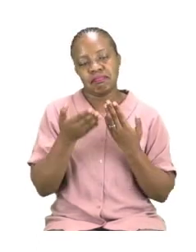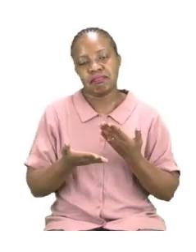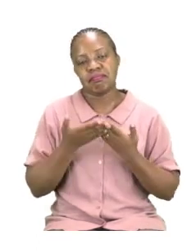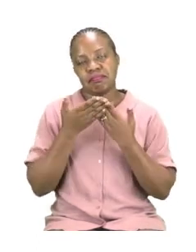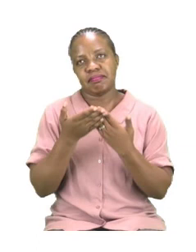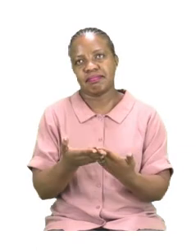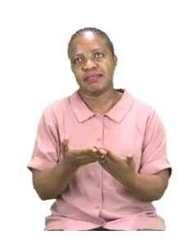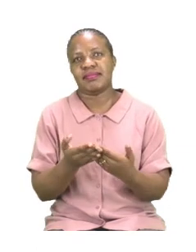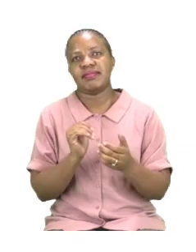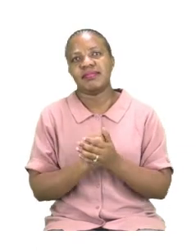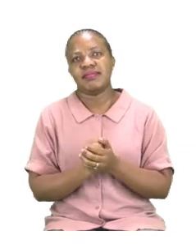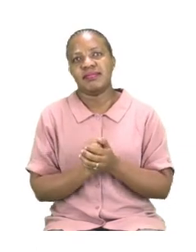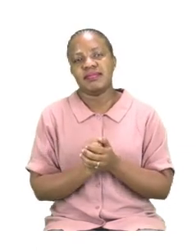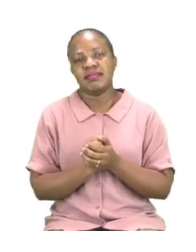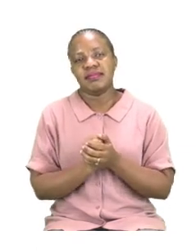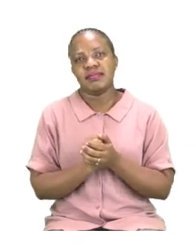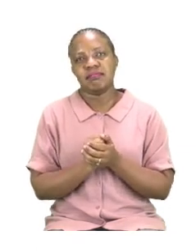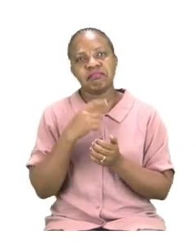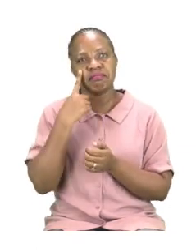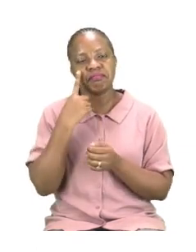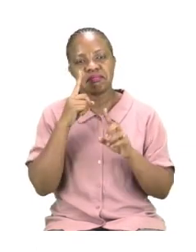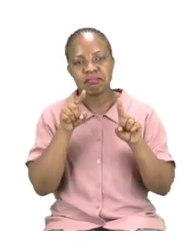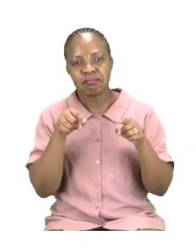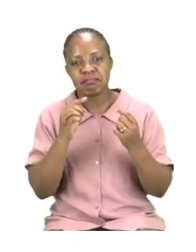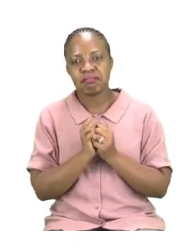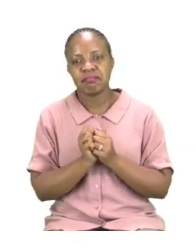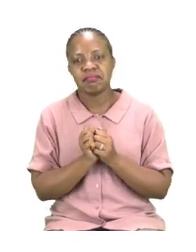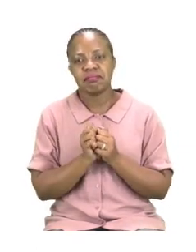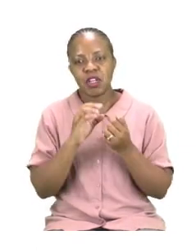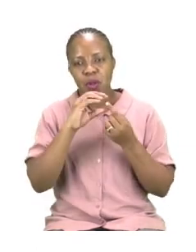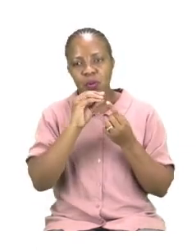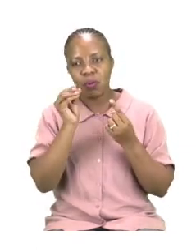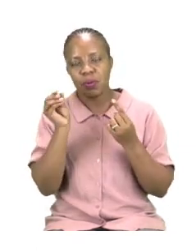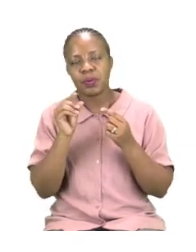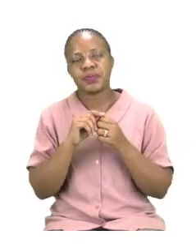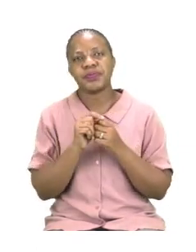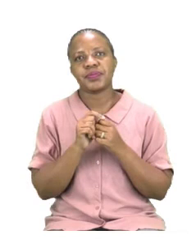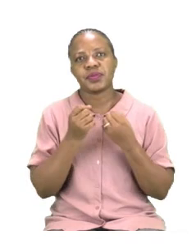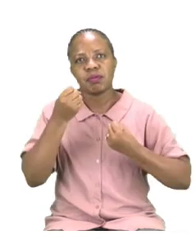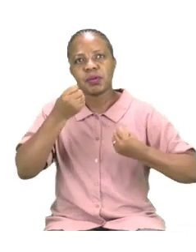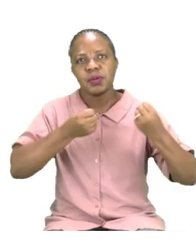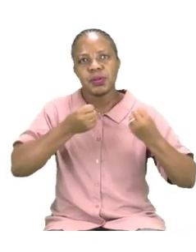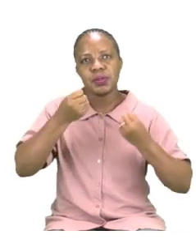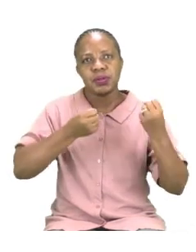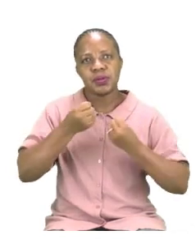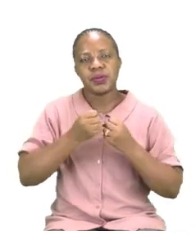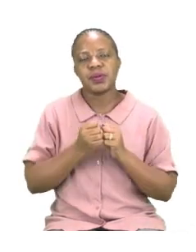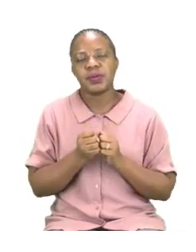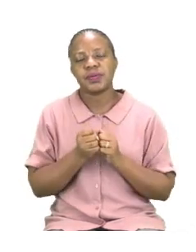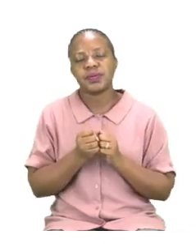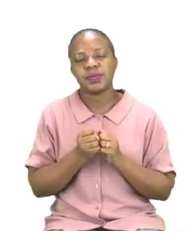Now we have all seen these things before. A feather, a car and a slice